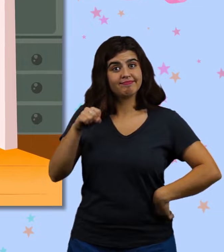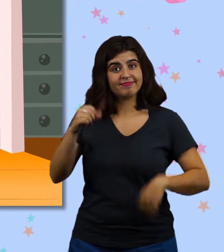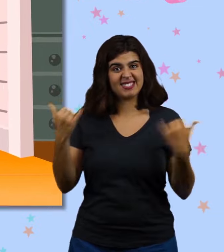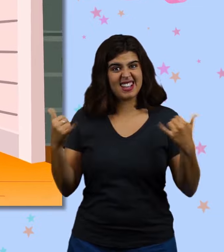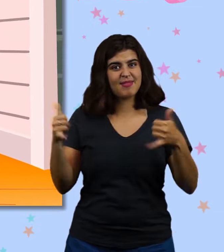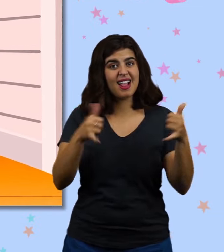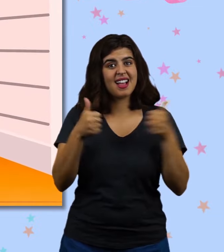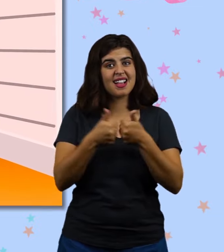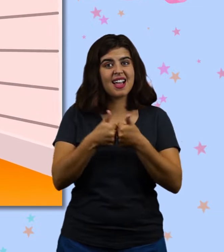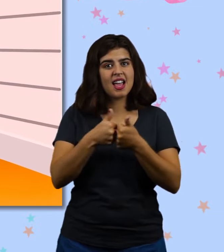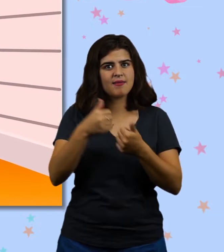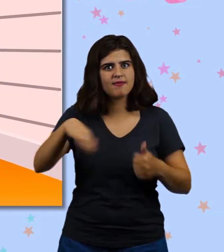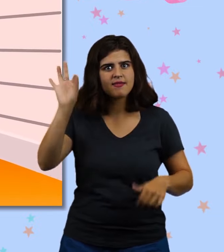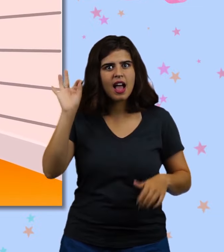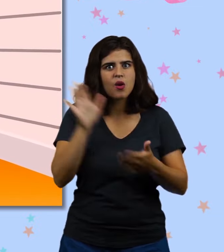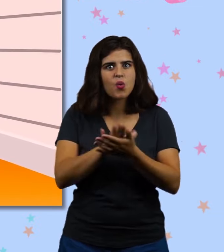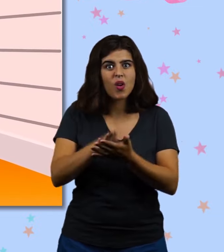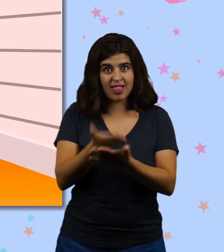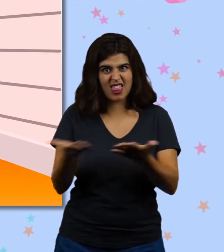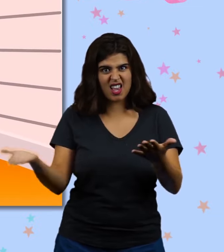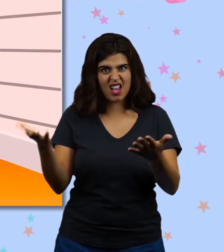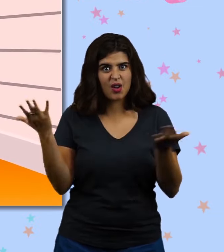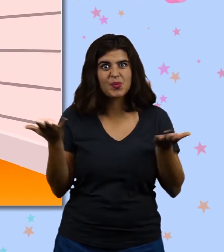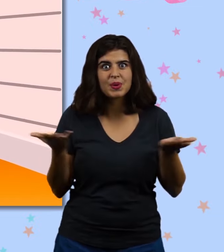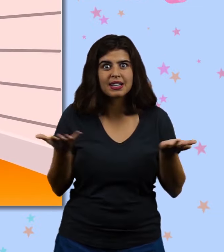Guys, how about we play Buying the School Supplies?